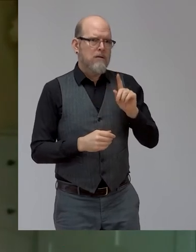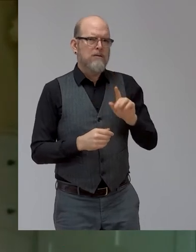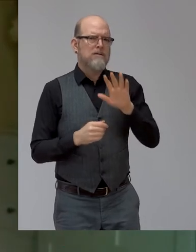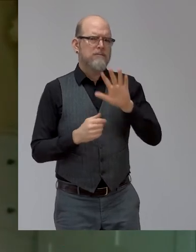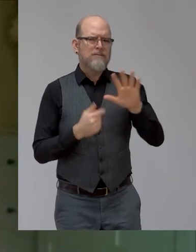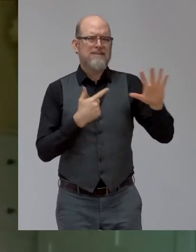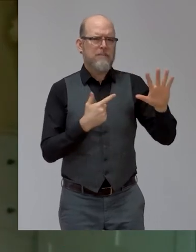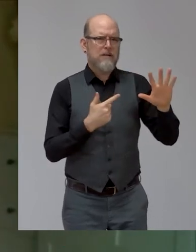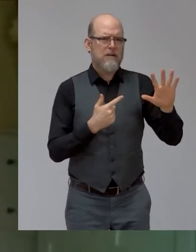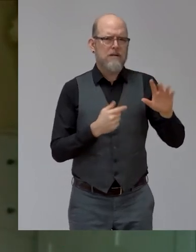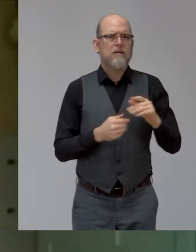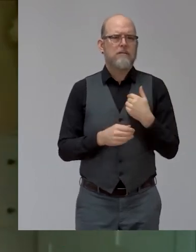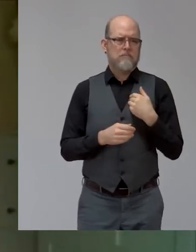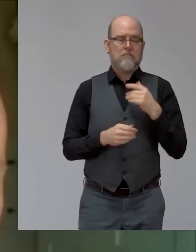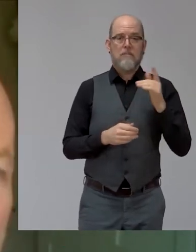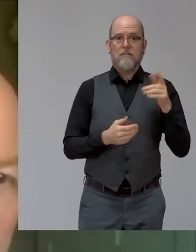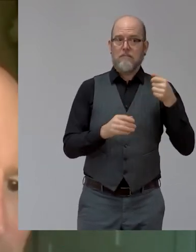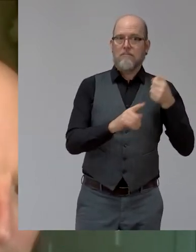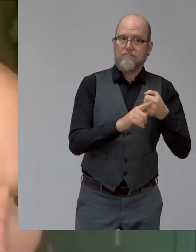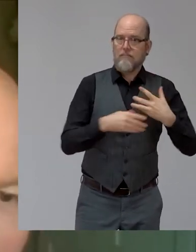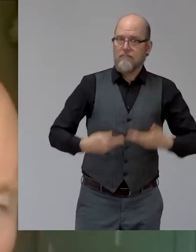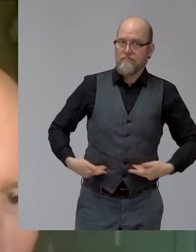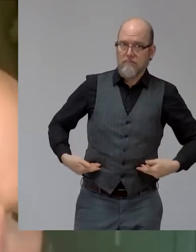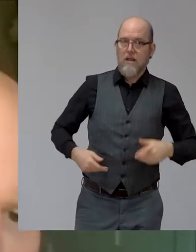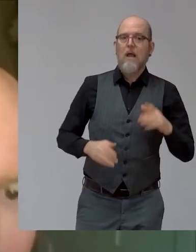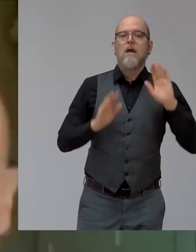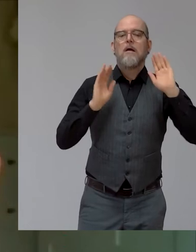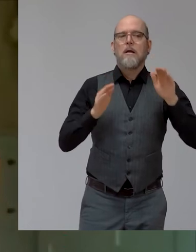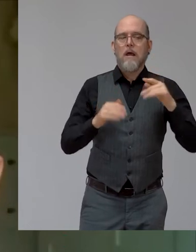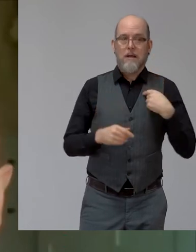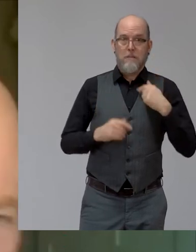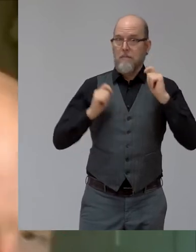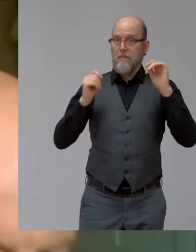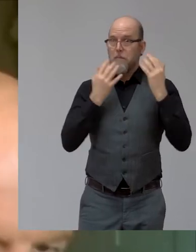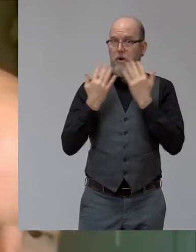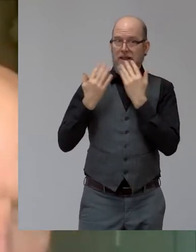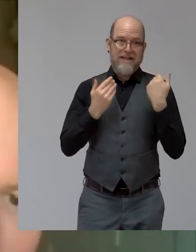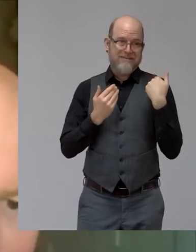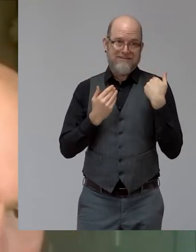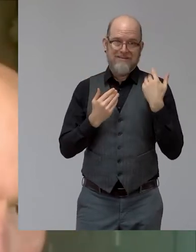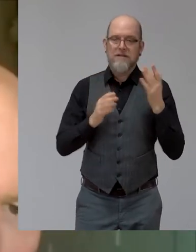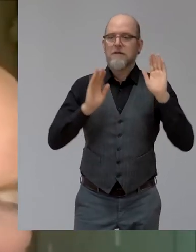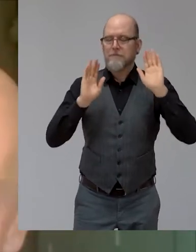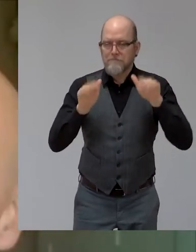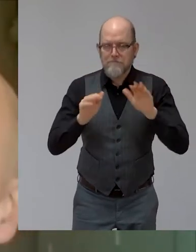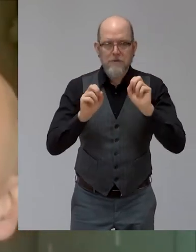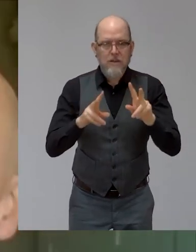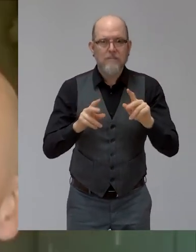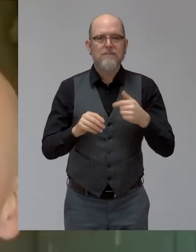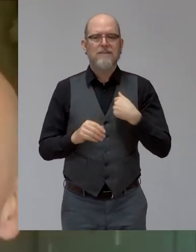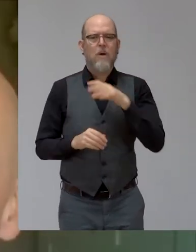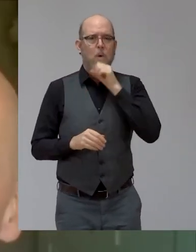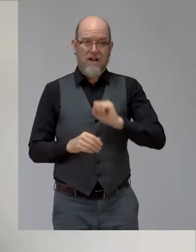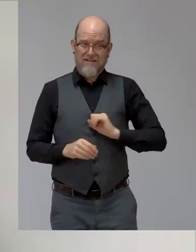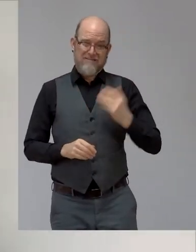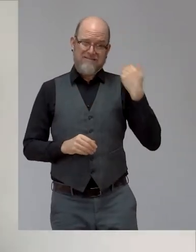you know, I reflected on it. I've done a lot in my life, you know, I'm 57. So most of my career has happened, I guess. Um,